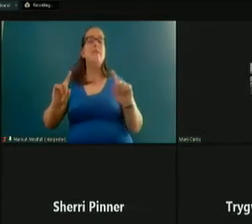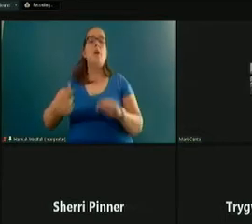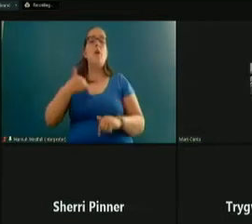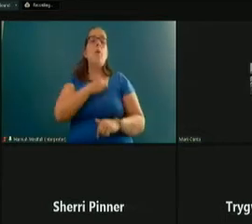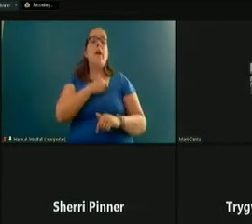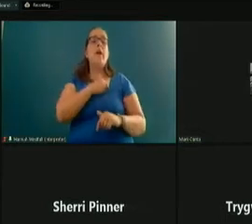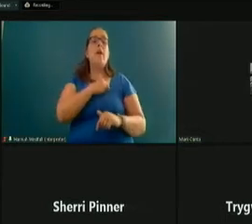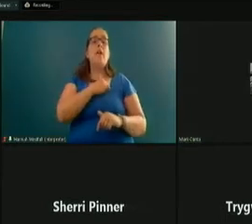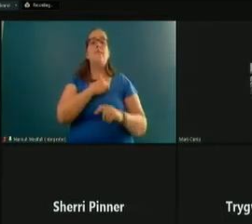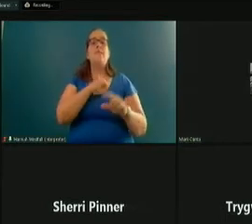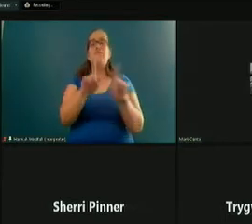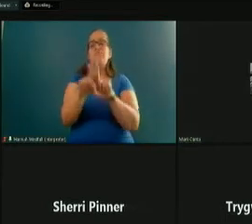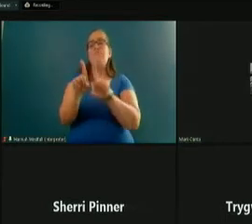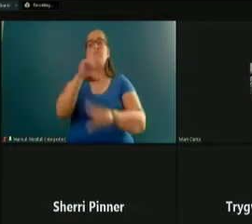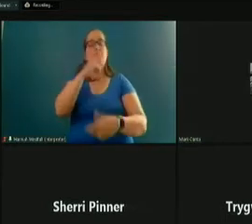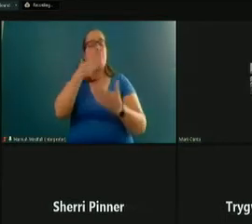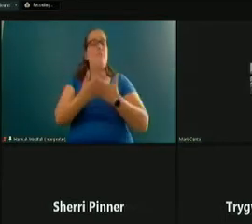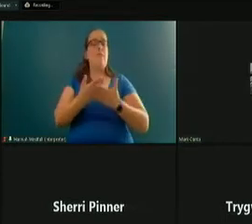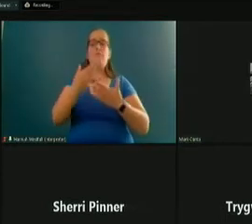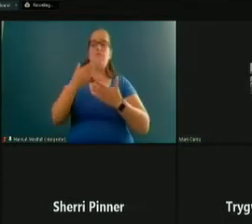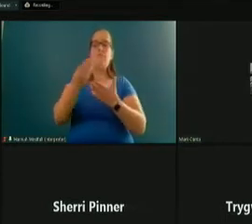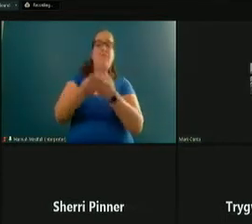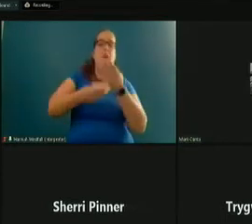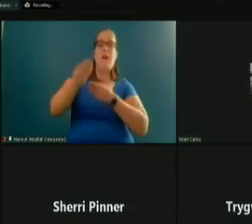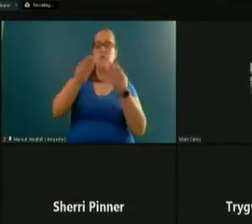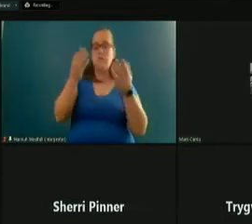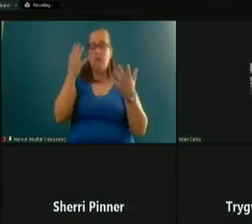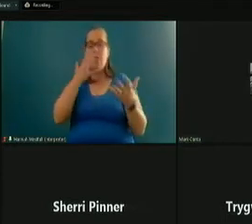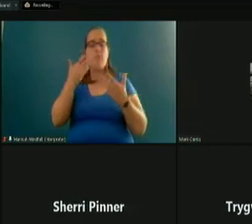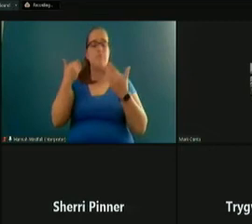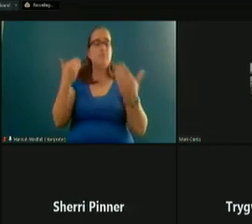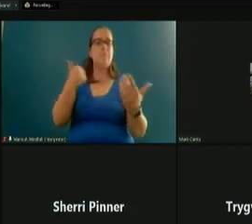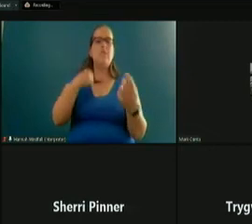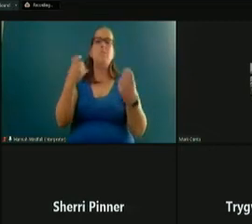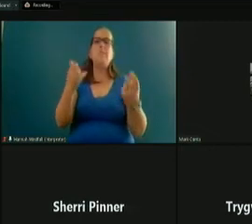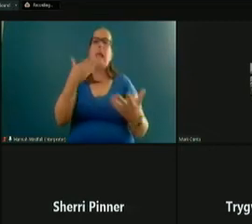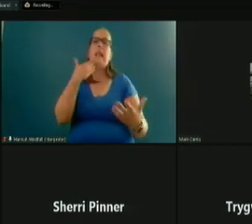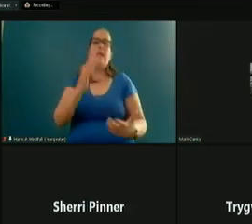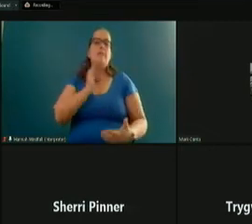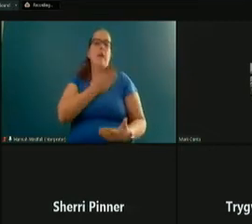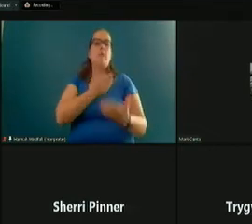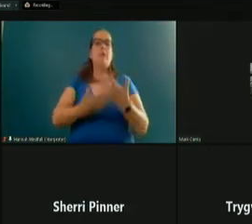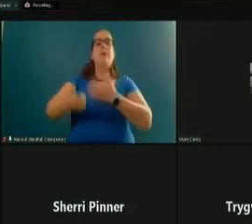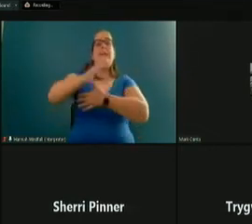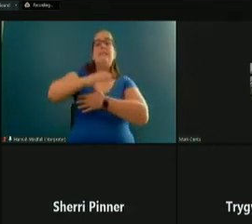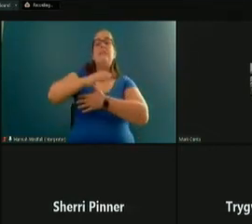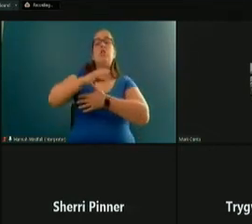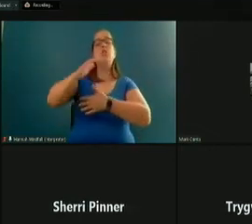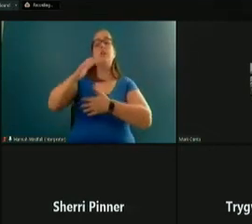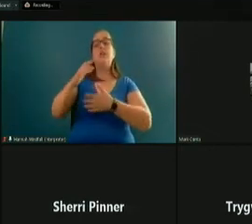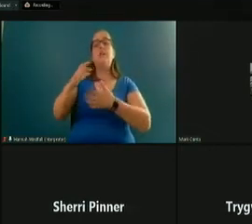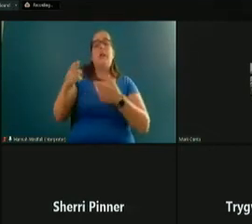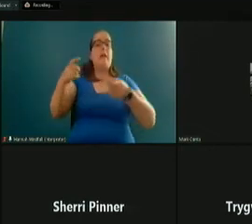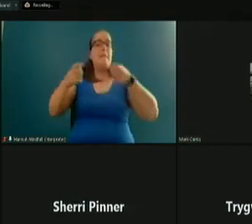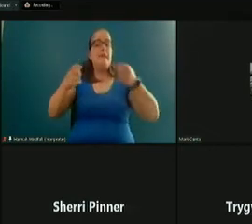Our department is in solid financial shape going forward. And I have many, many thanks to our senior management analyst for her